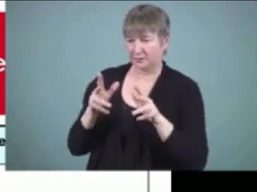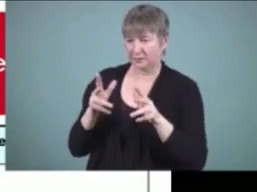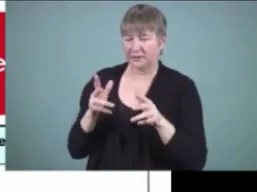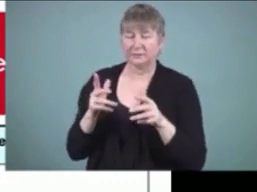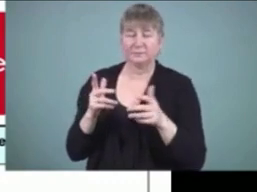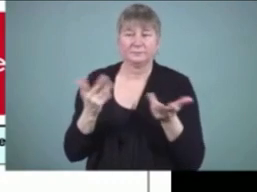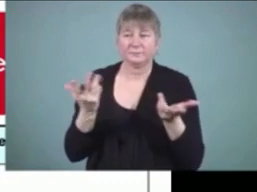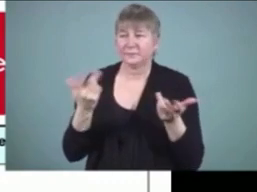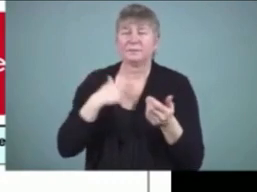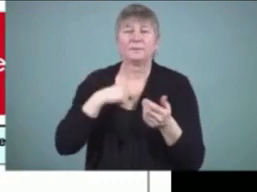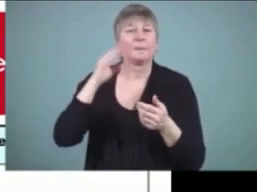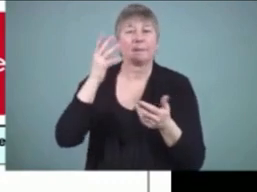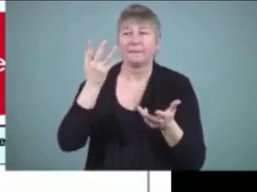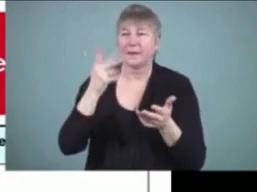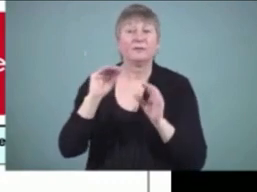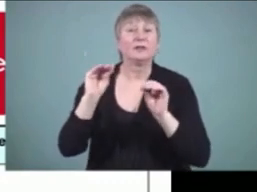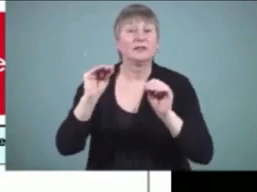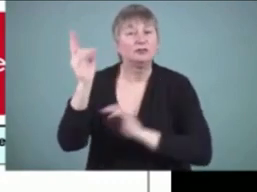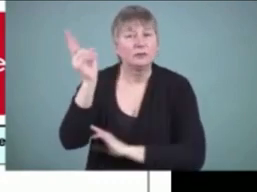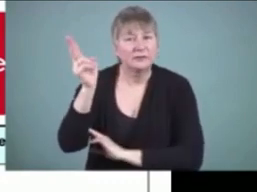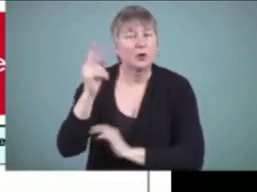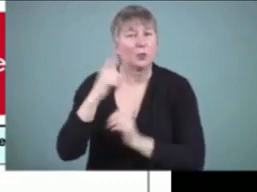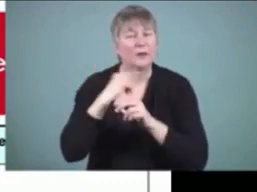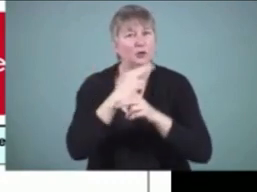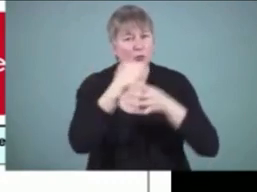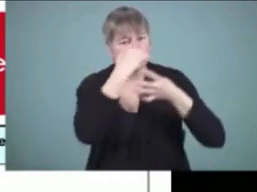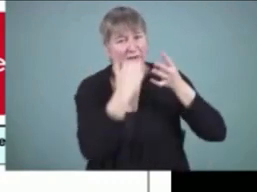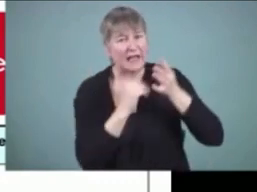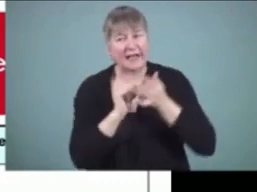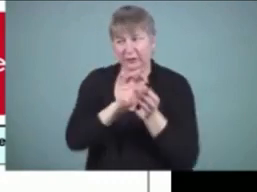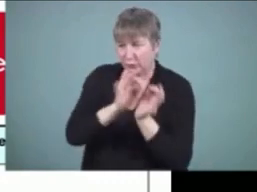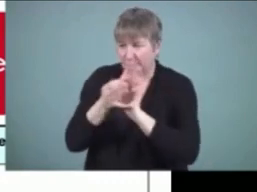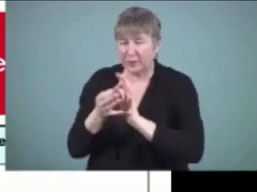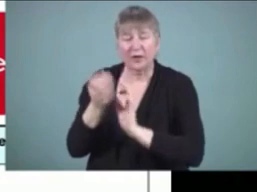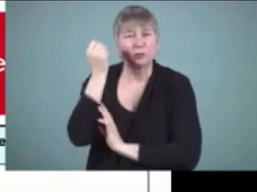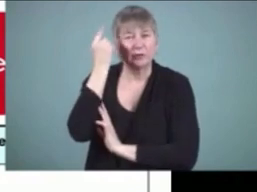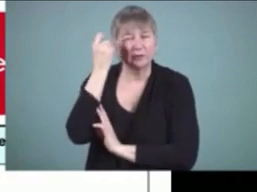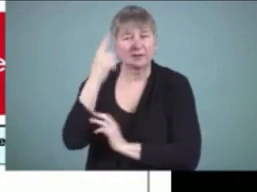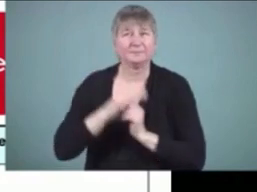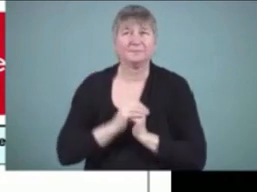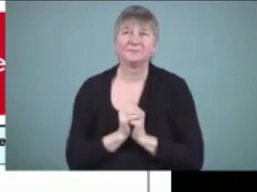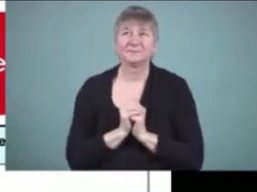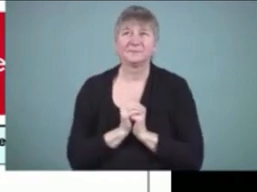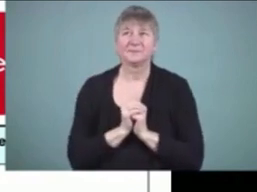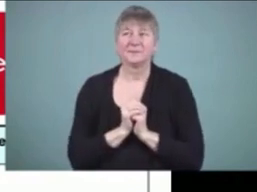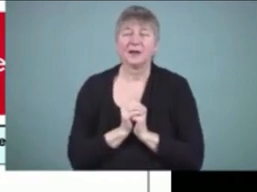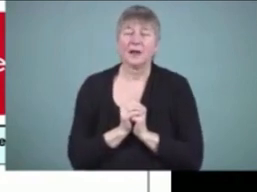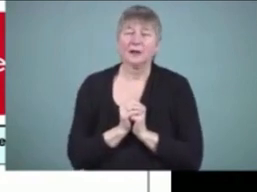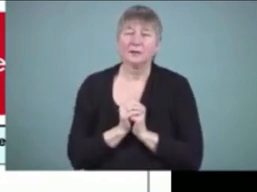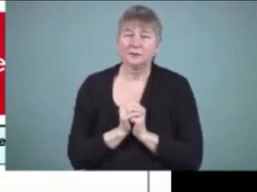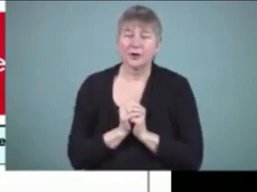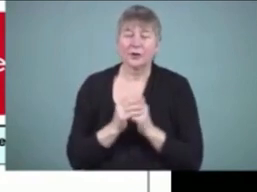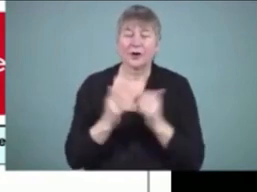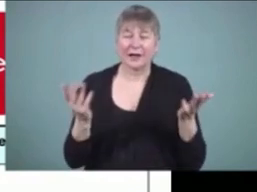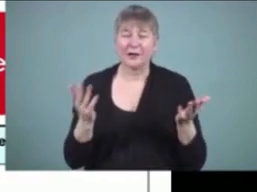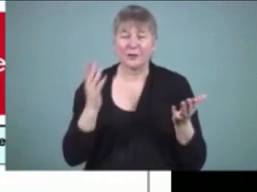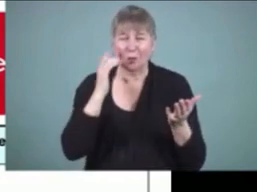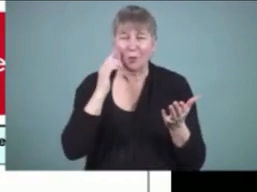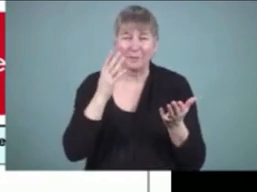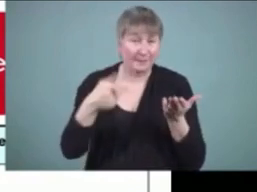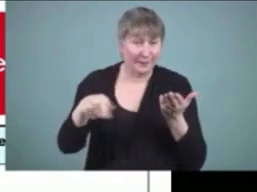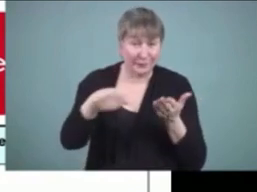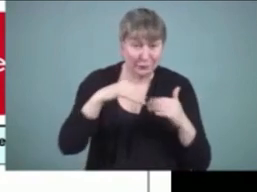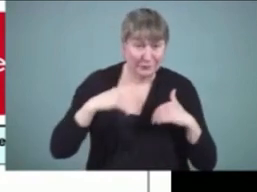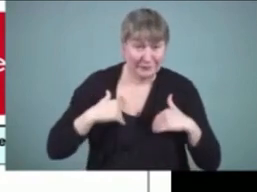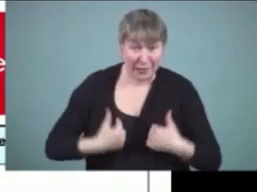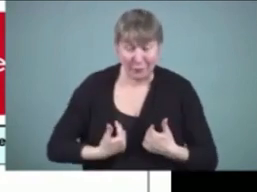history and geography. The best way for me to explain this, especially later in the day on a Thursday, is to show